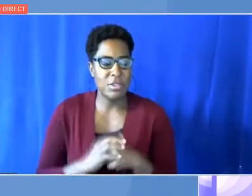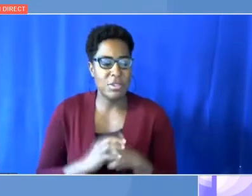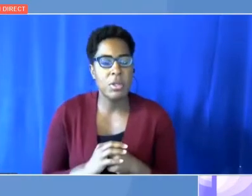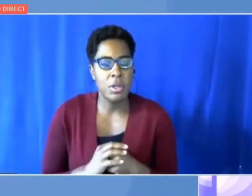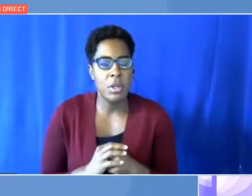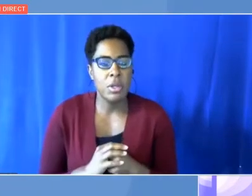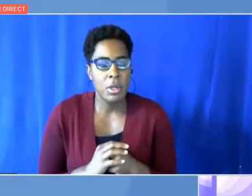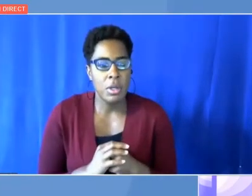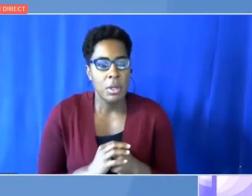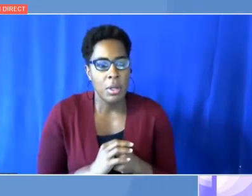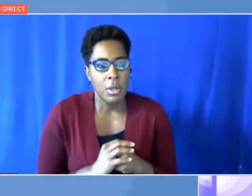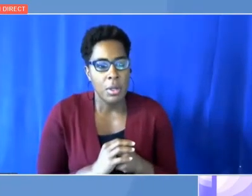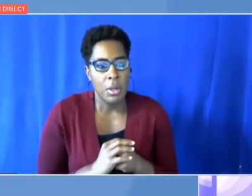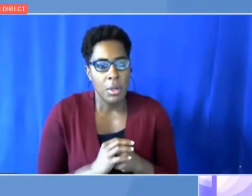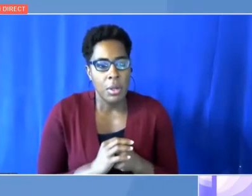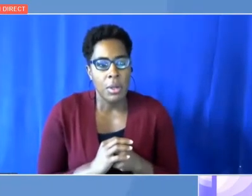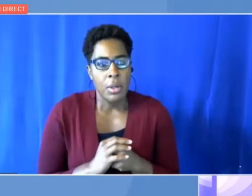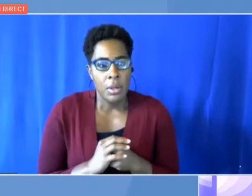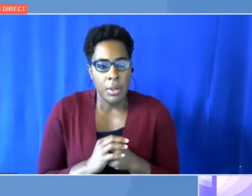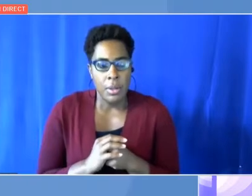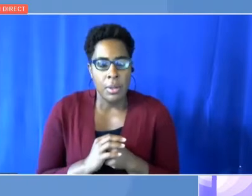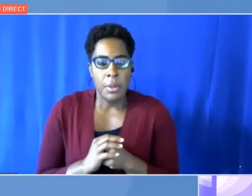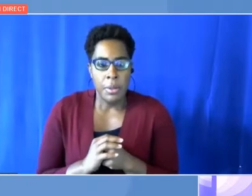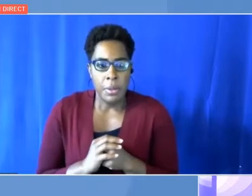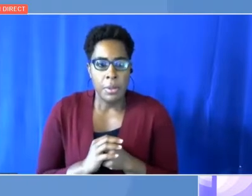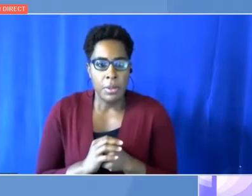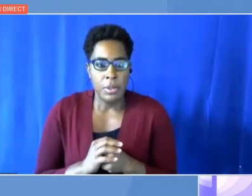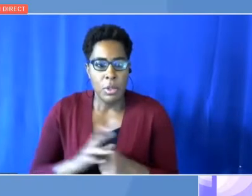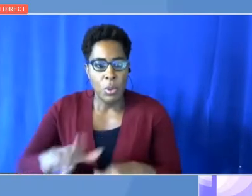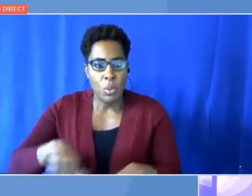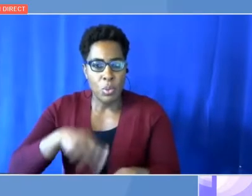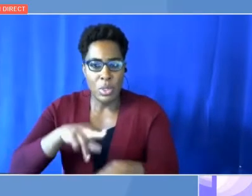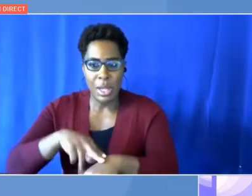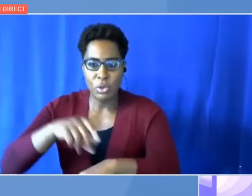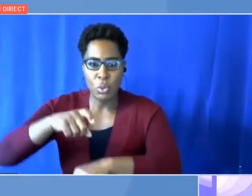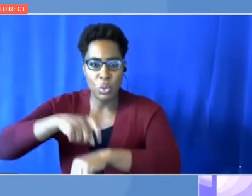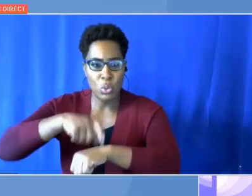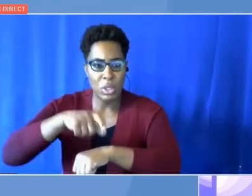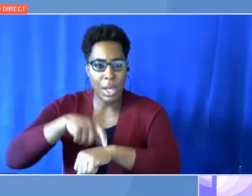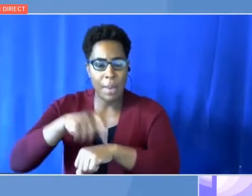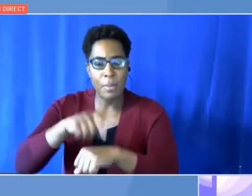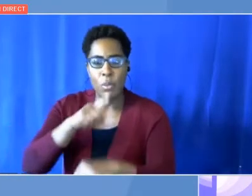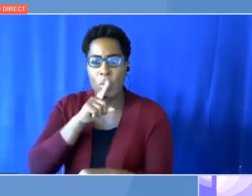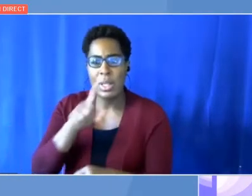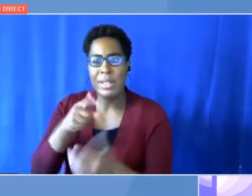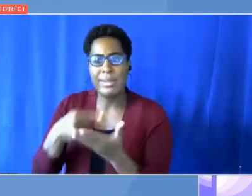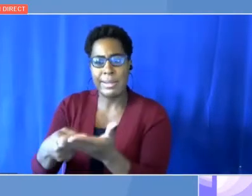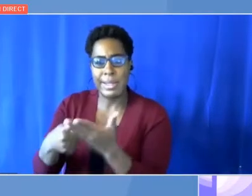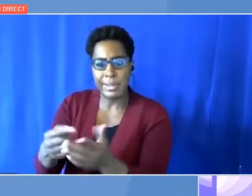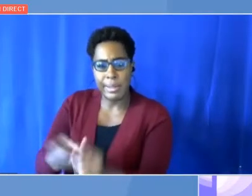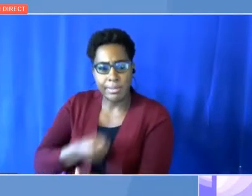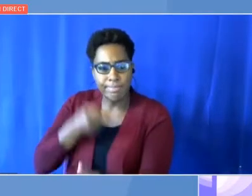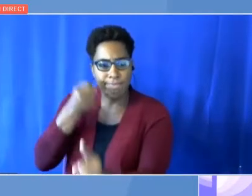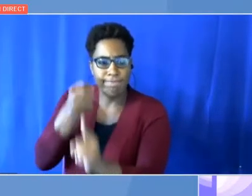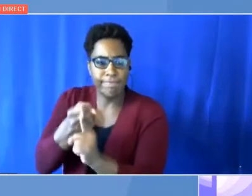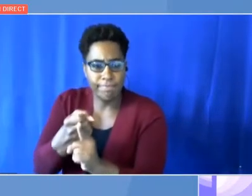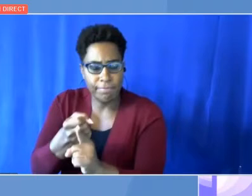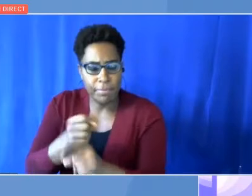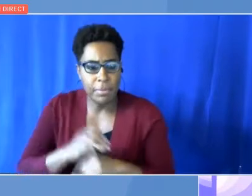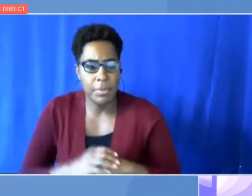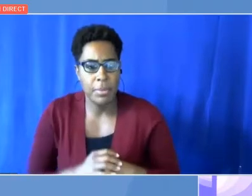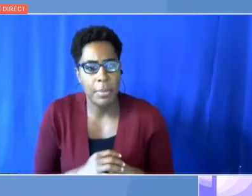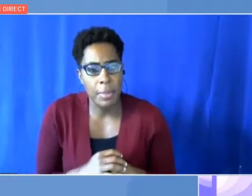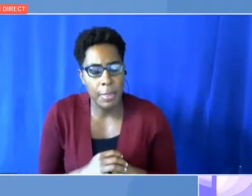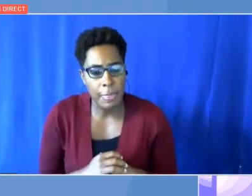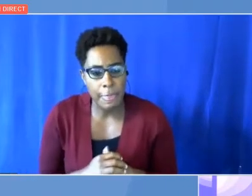naturally, it's so short time from Glasgow to talk about the impact breakthrough in this very short term. But there are trends that